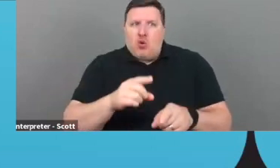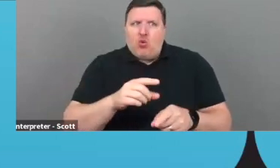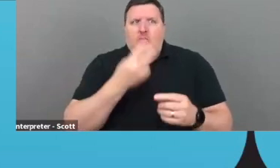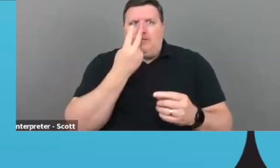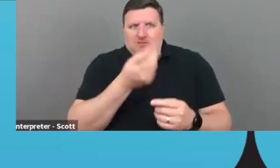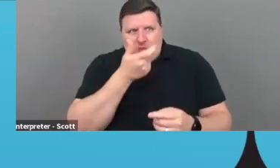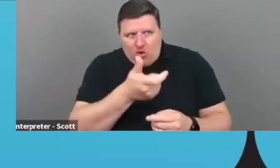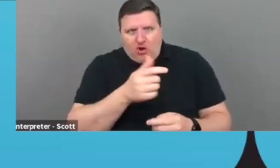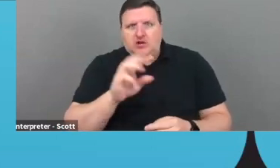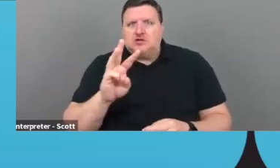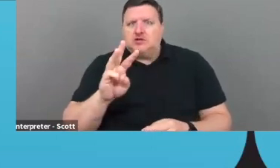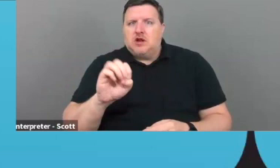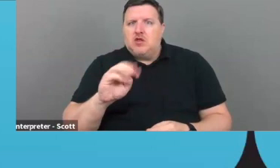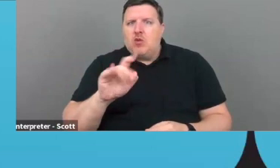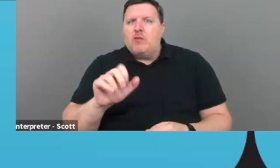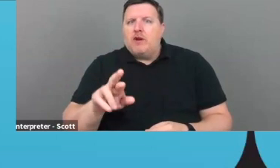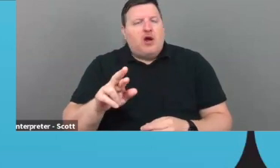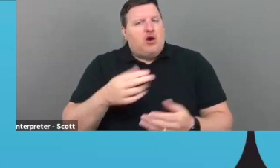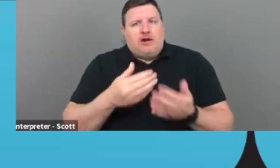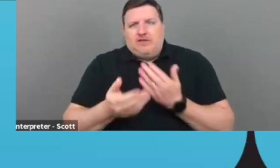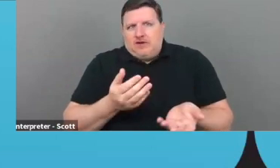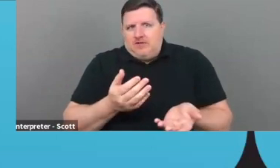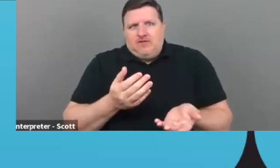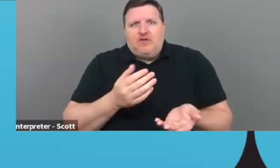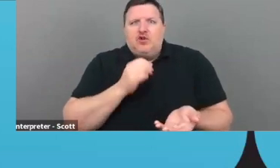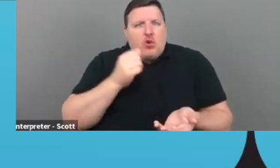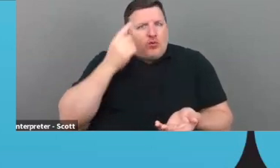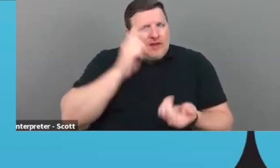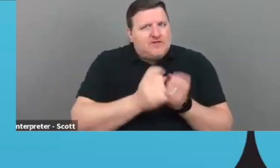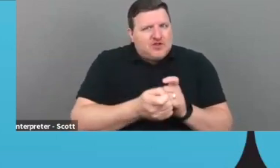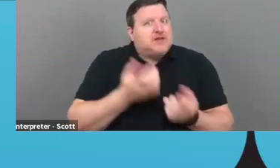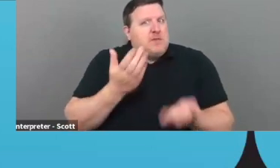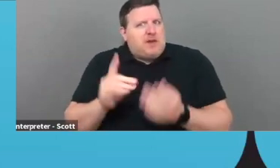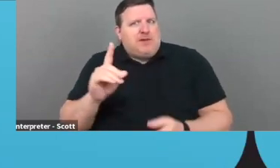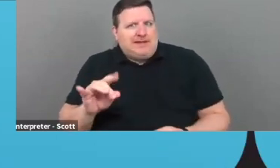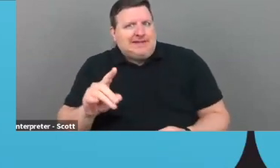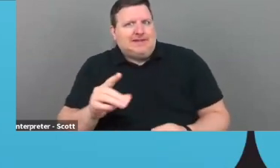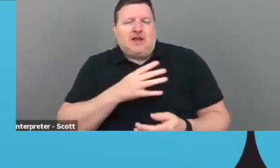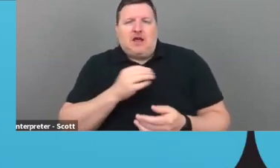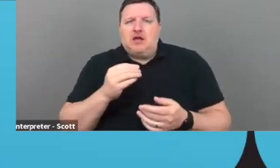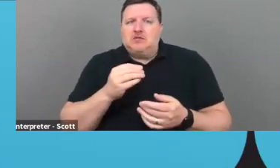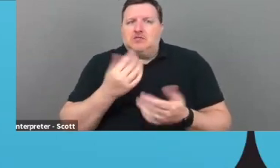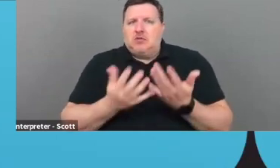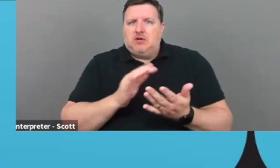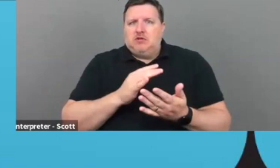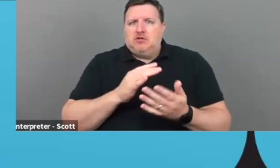can get a sense if things have changed and get your face out there to create that connection.